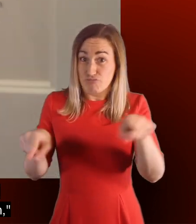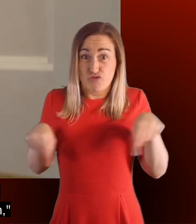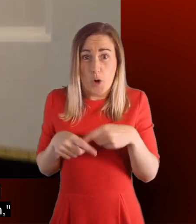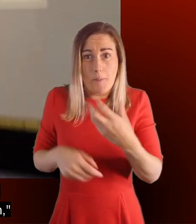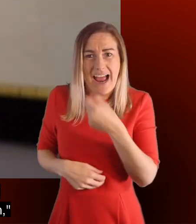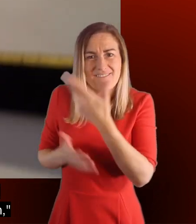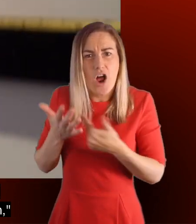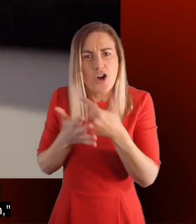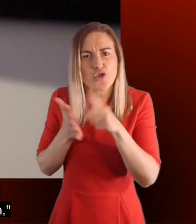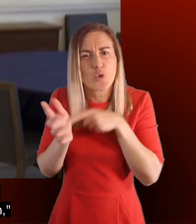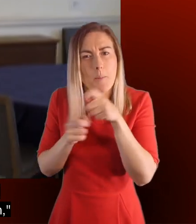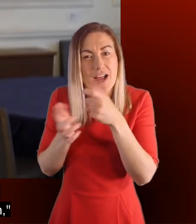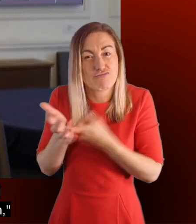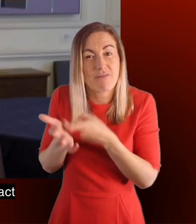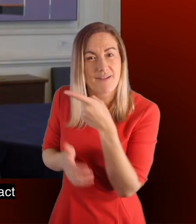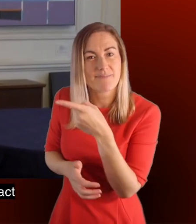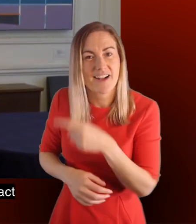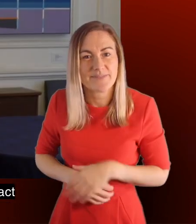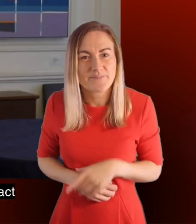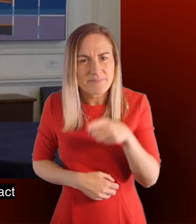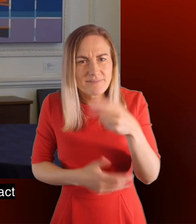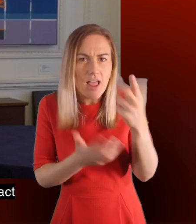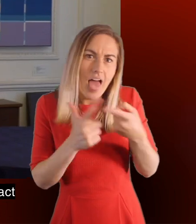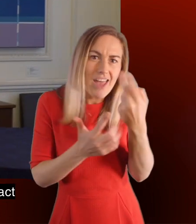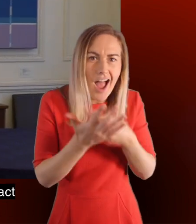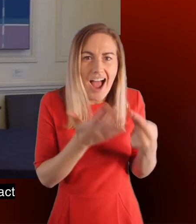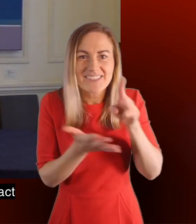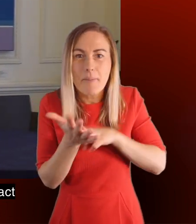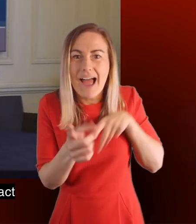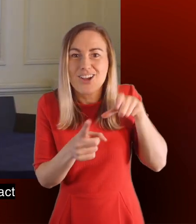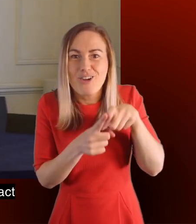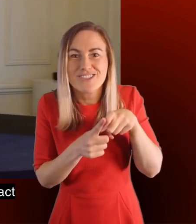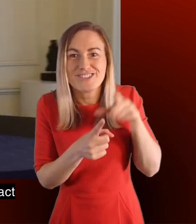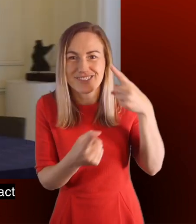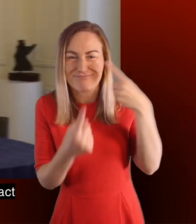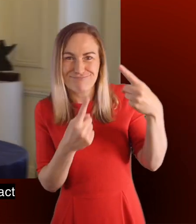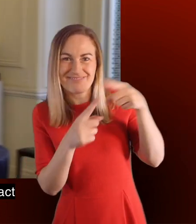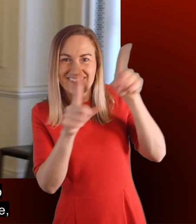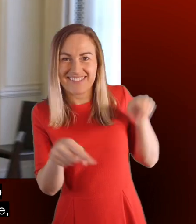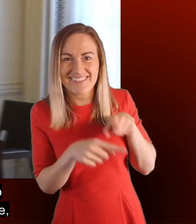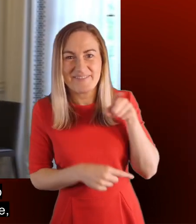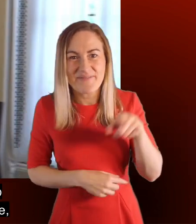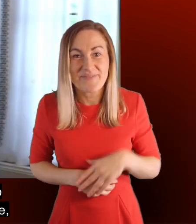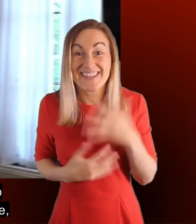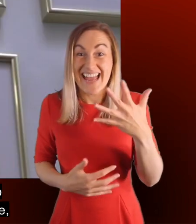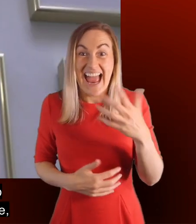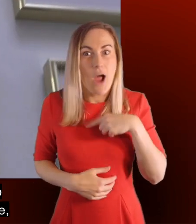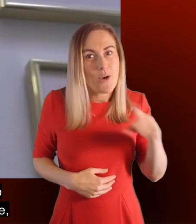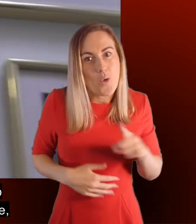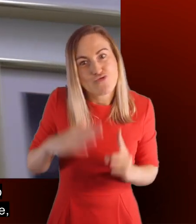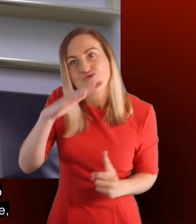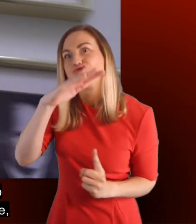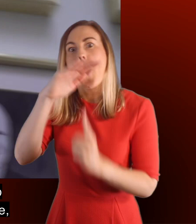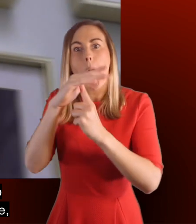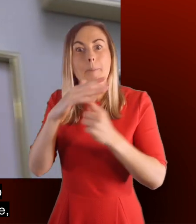Riopelle's lithograph Poisson and Michel Daigneault's abstract acrylic Mur de Verre. We now take you through to the